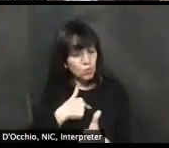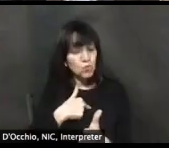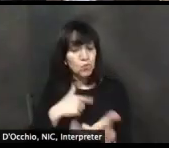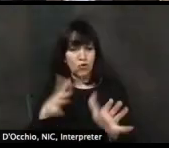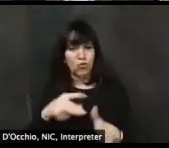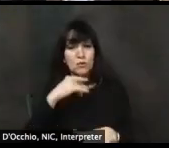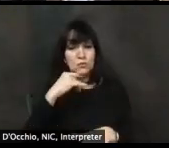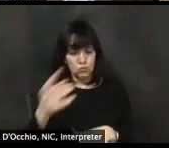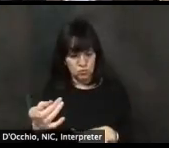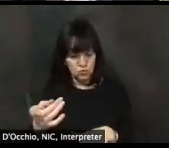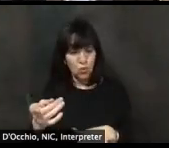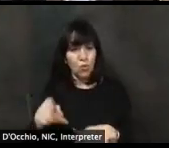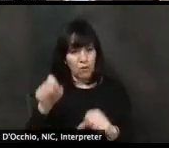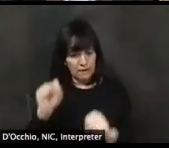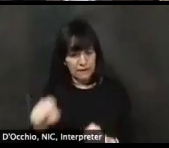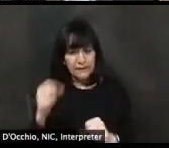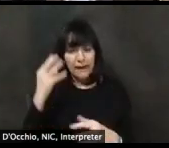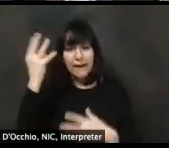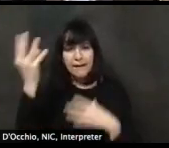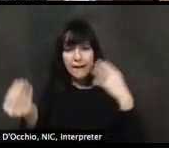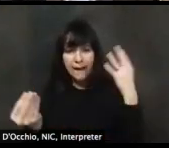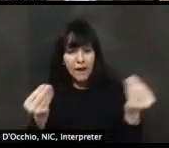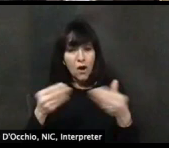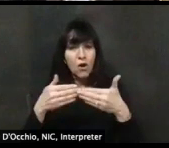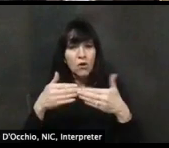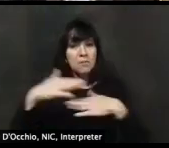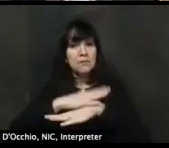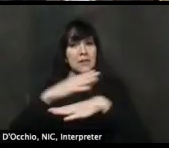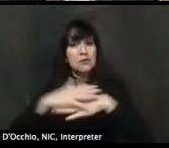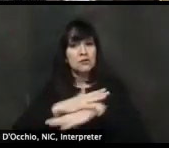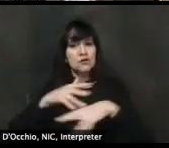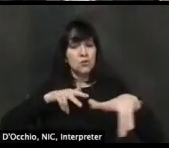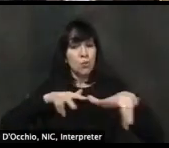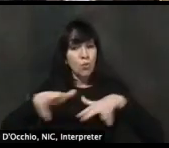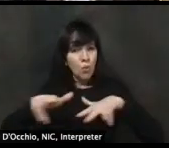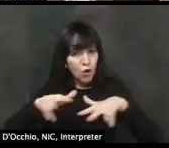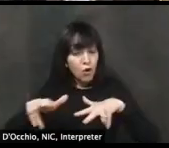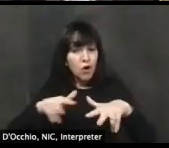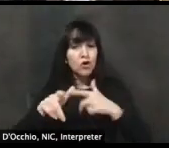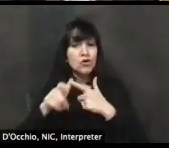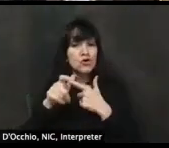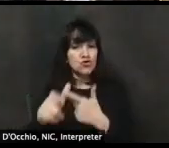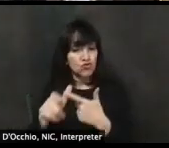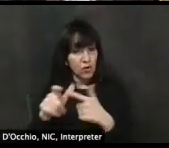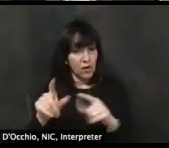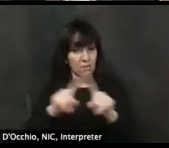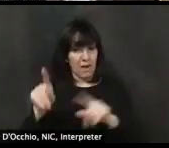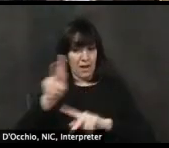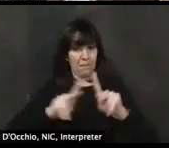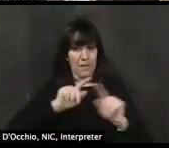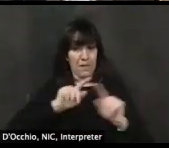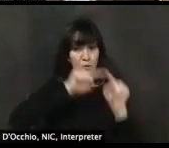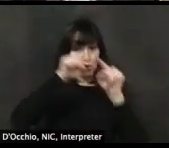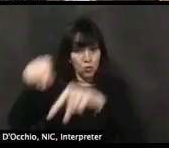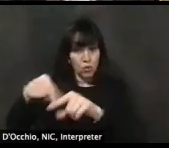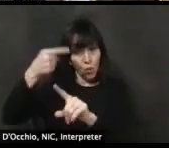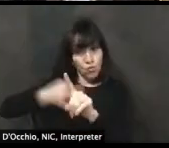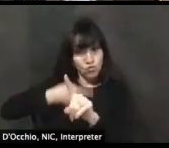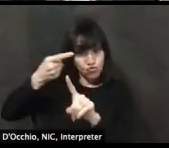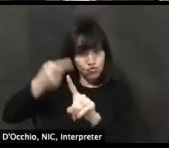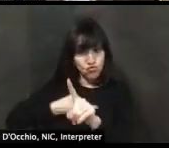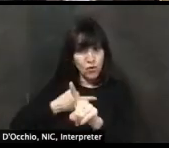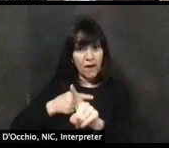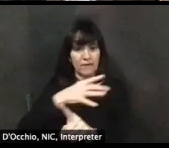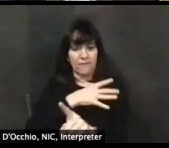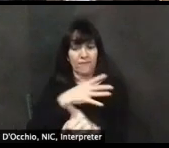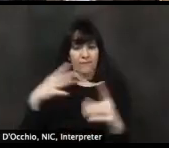I know we'll be coming in the upcoming weeks as you look at the beach season and rentals. Dr. Rattay, do you have other items to add to that?